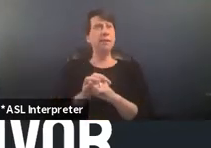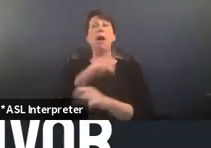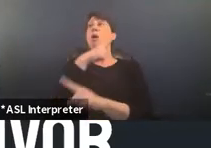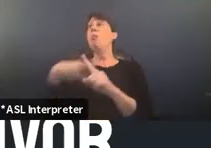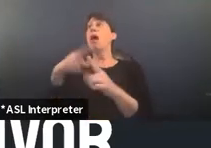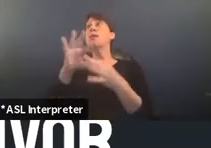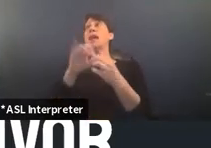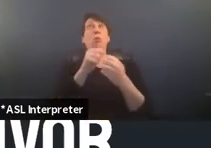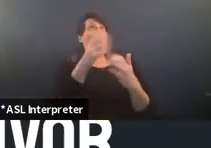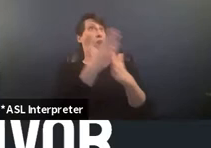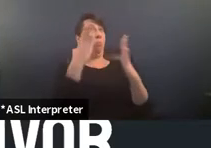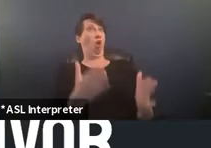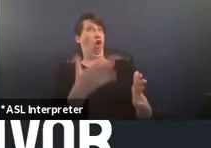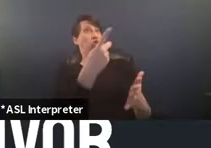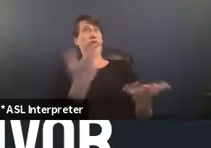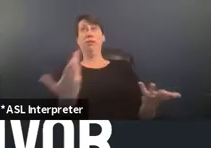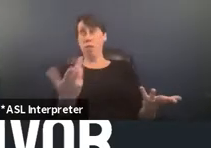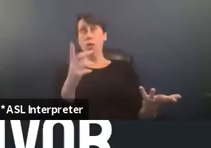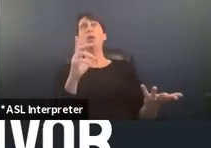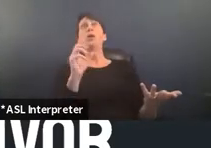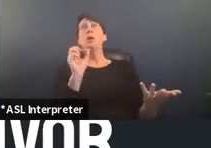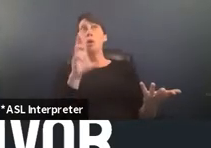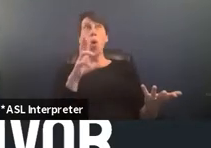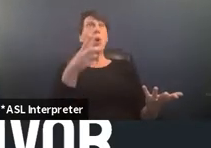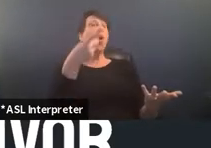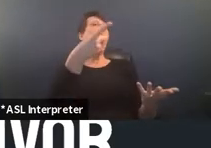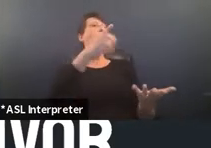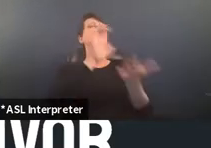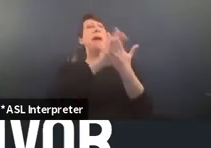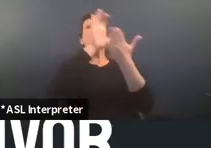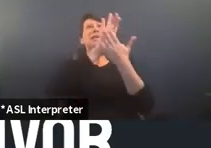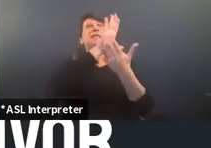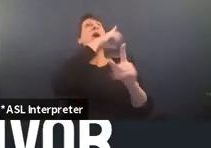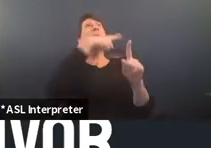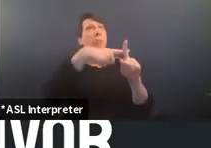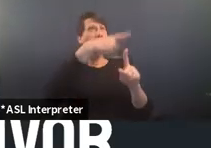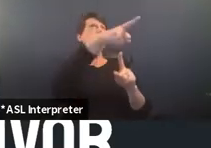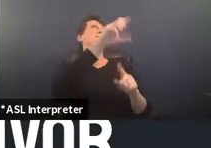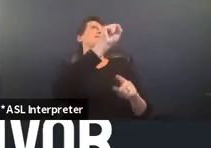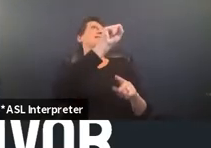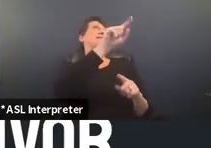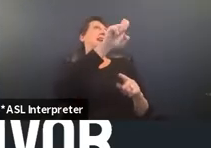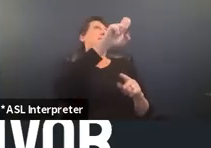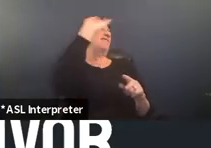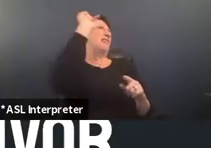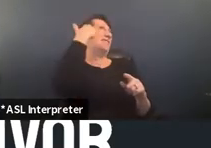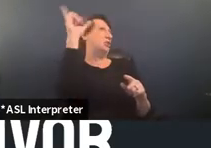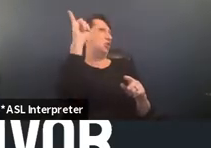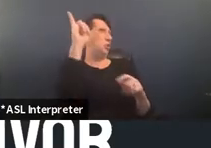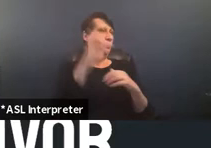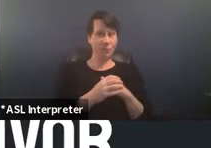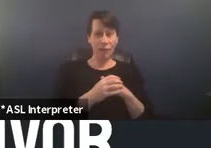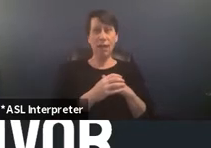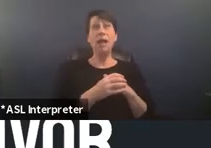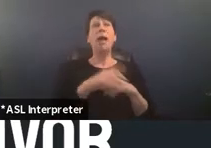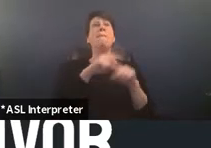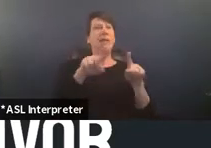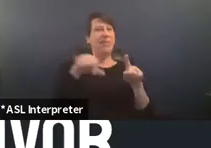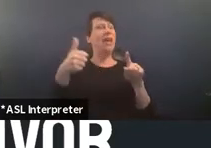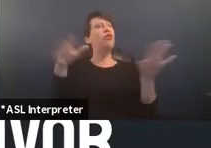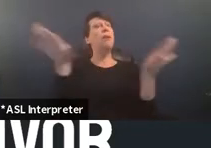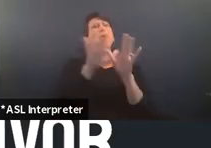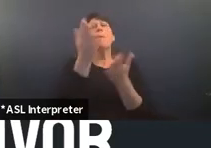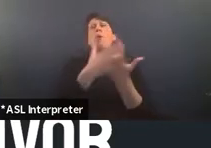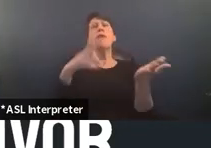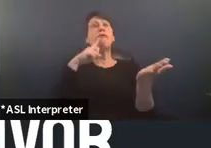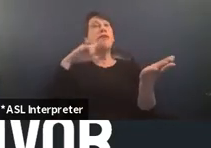of our partners or um spouses and at the hands of the state but also the the other important part of